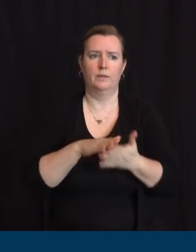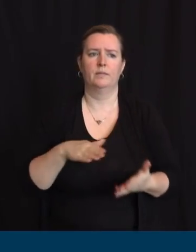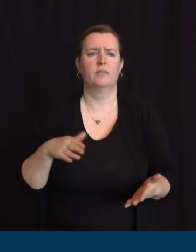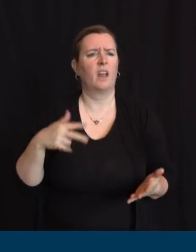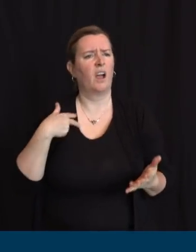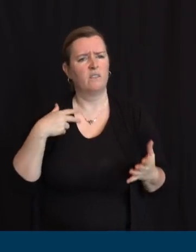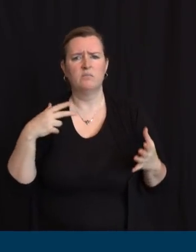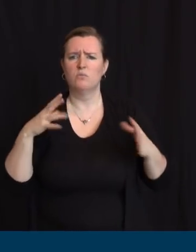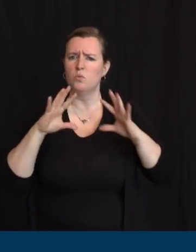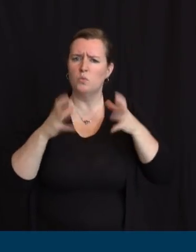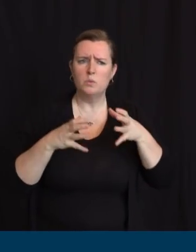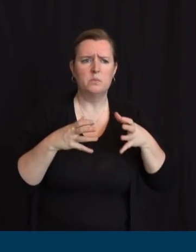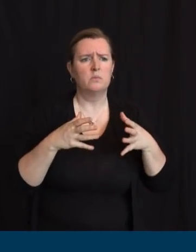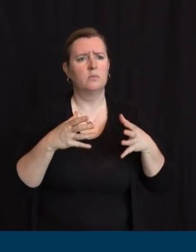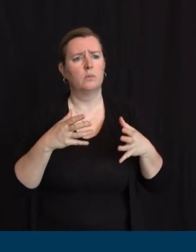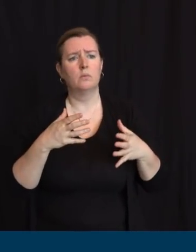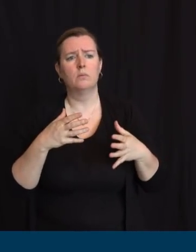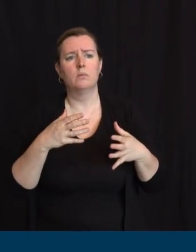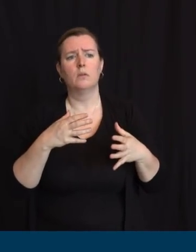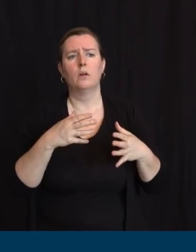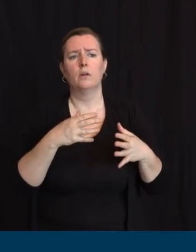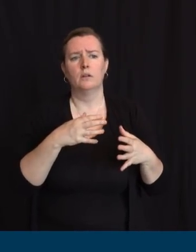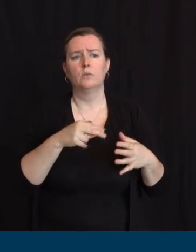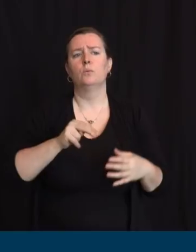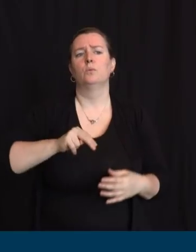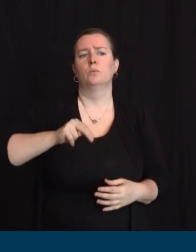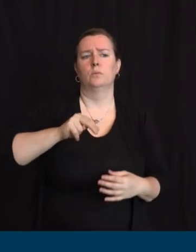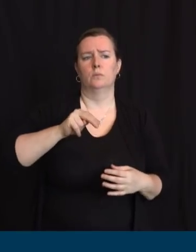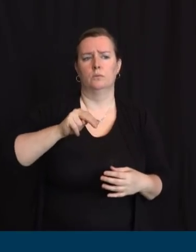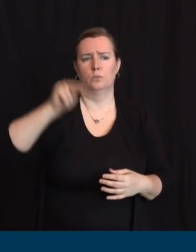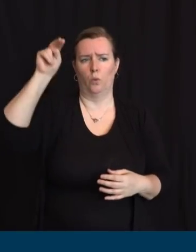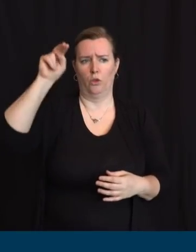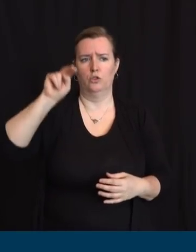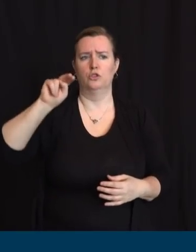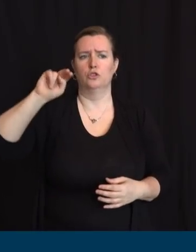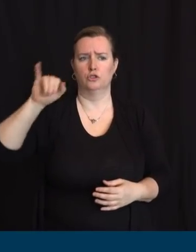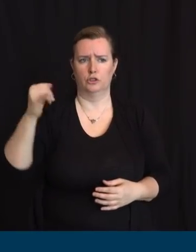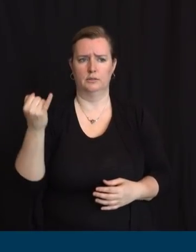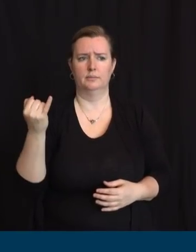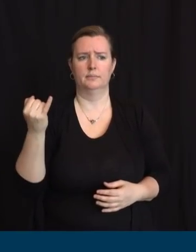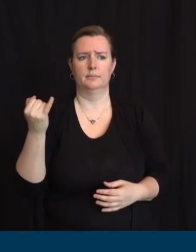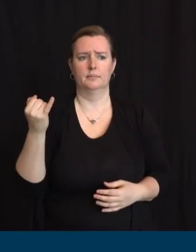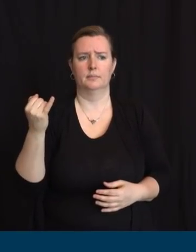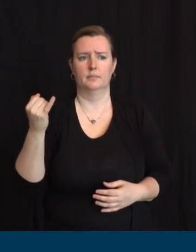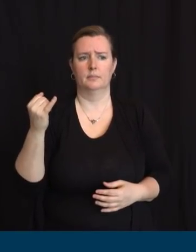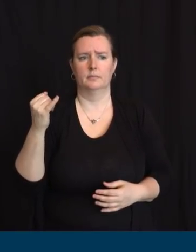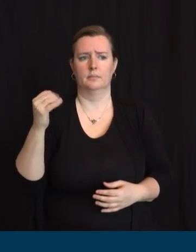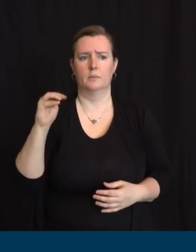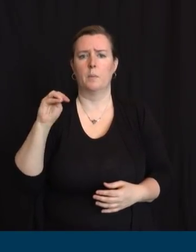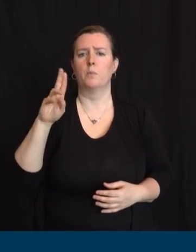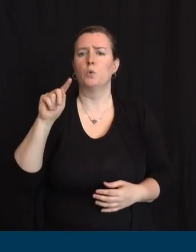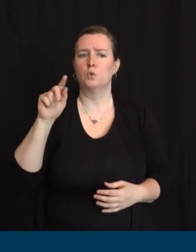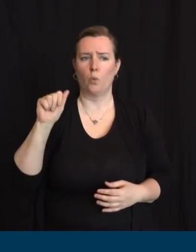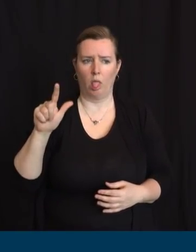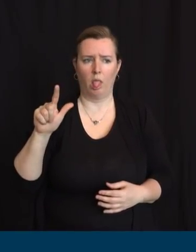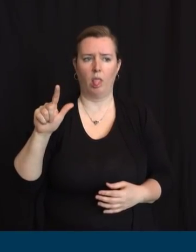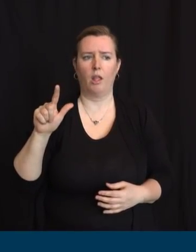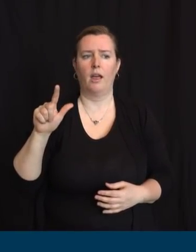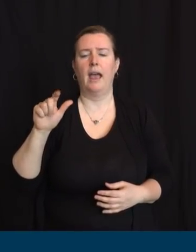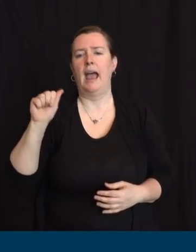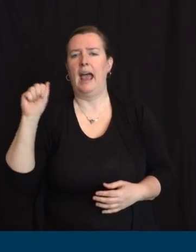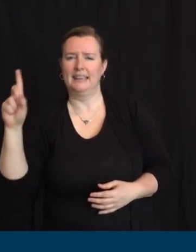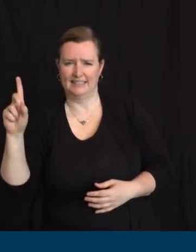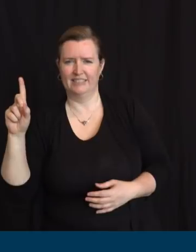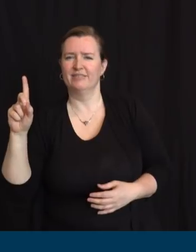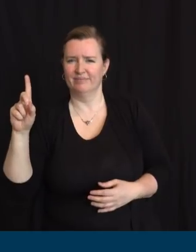Mutual Aid. They're collecting small-dollar donations and turning them into necessities for seniors and other vulnerable residents